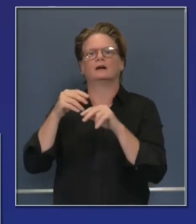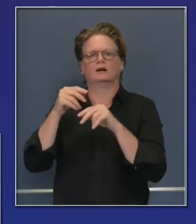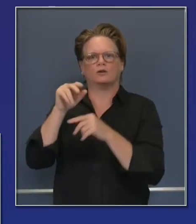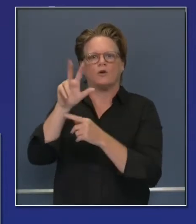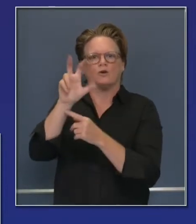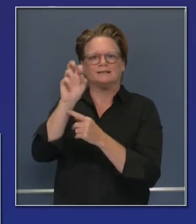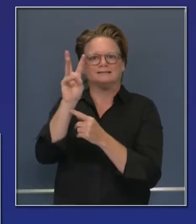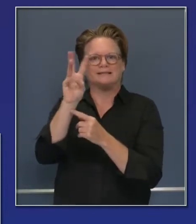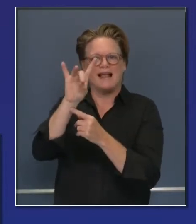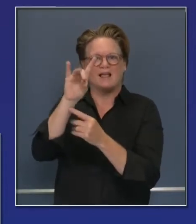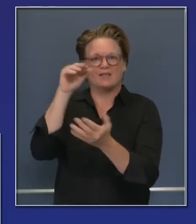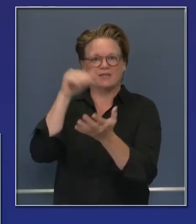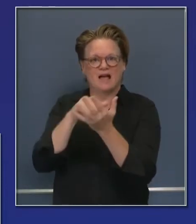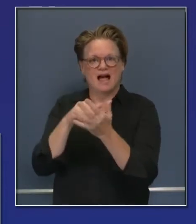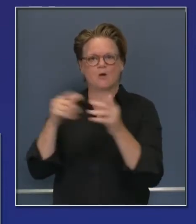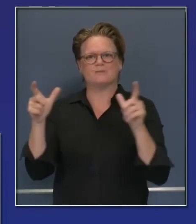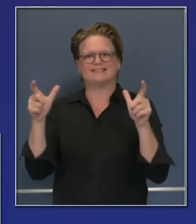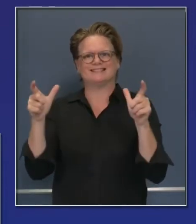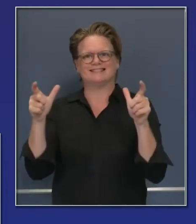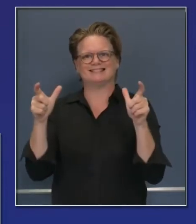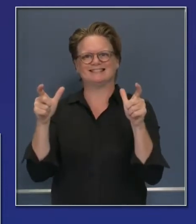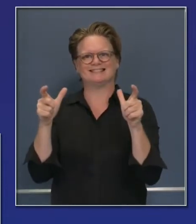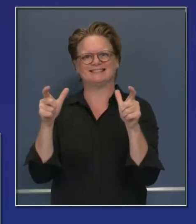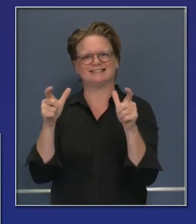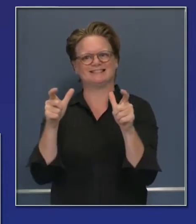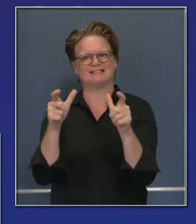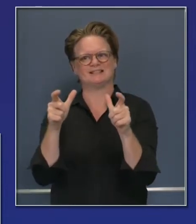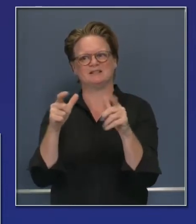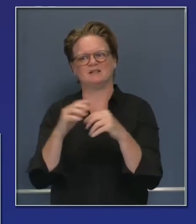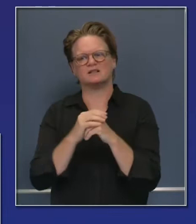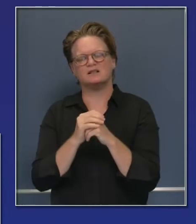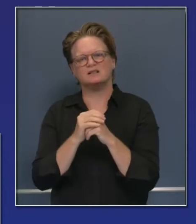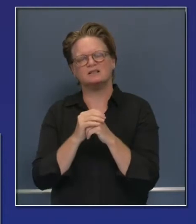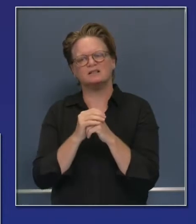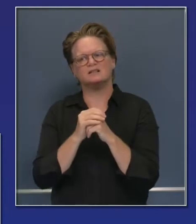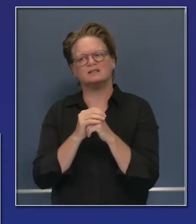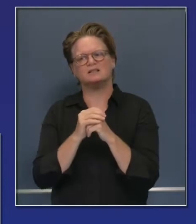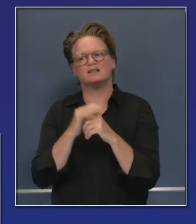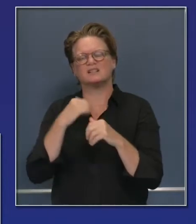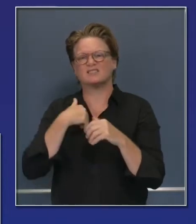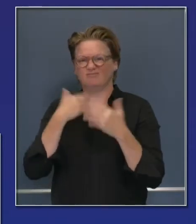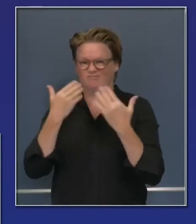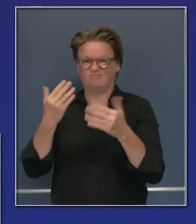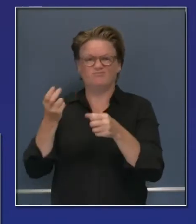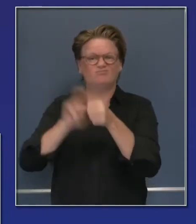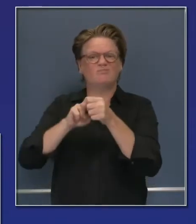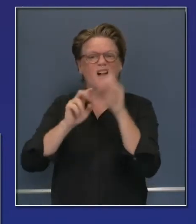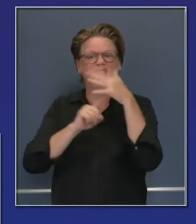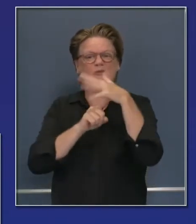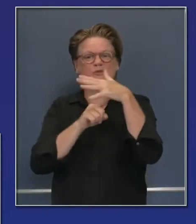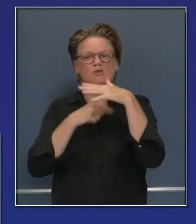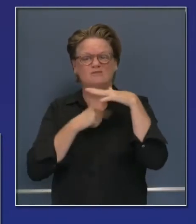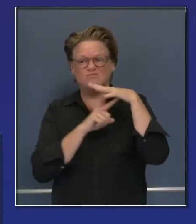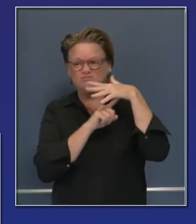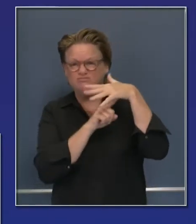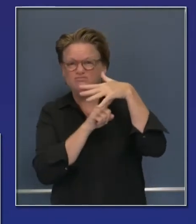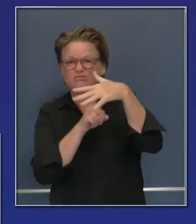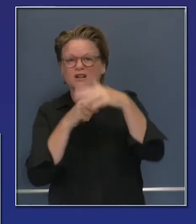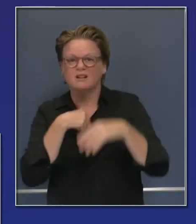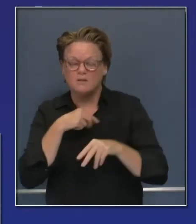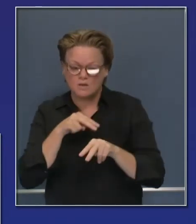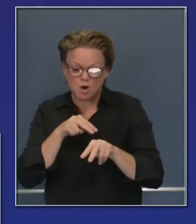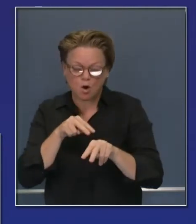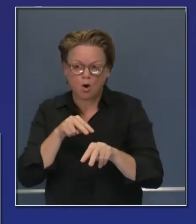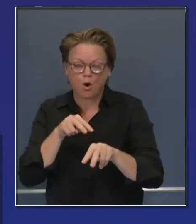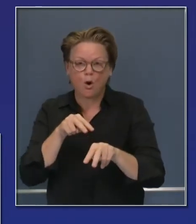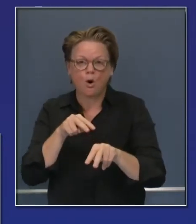,000 acres. I had the privilege of flying over that fire a couple days back,